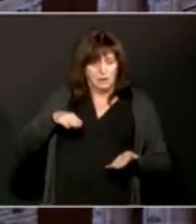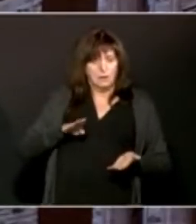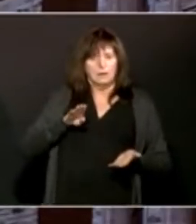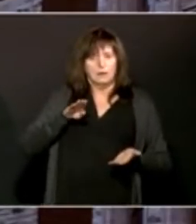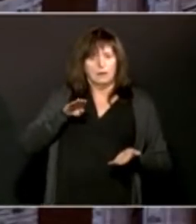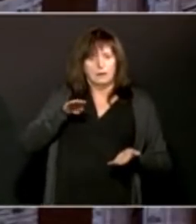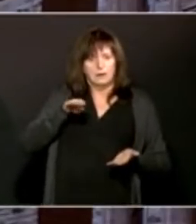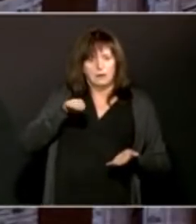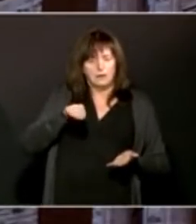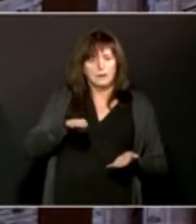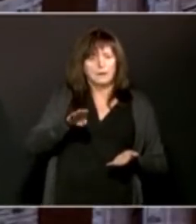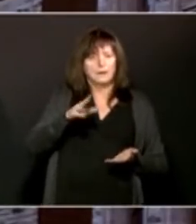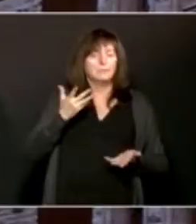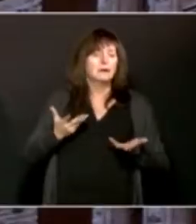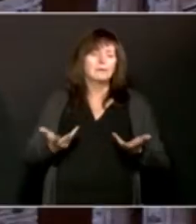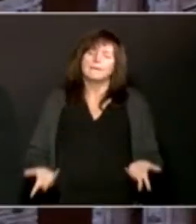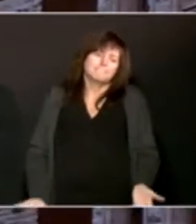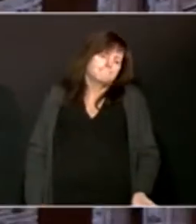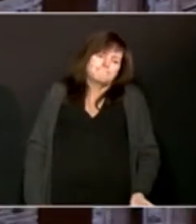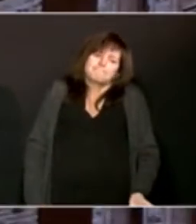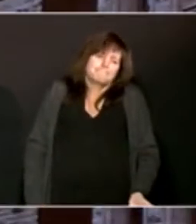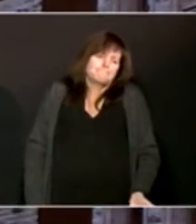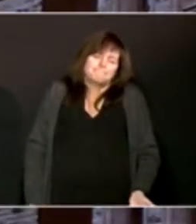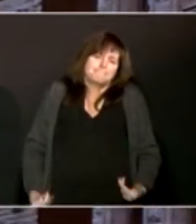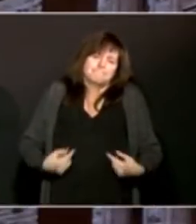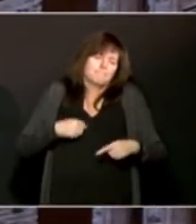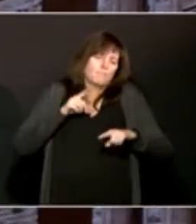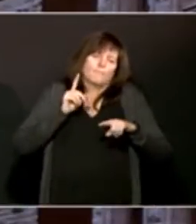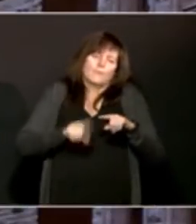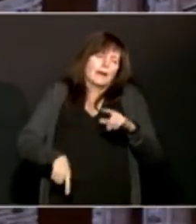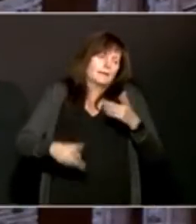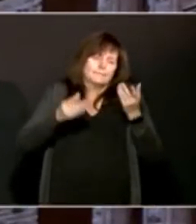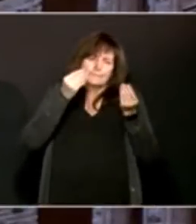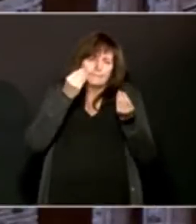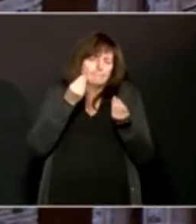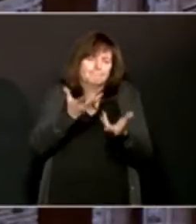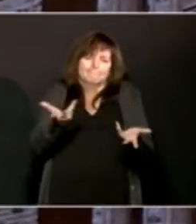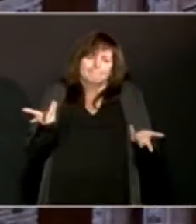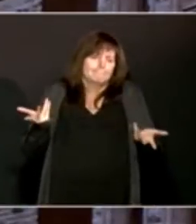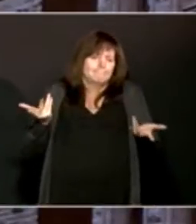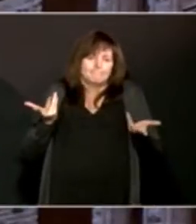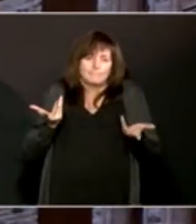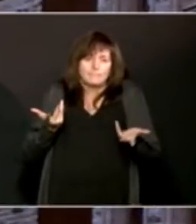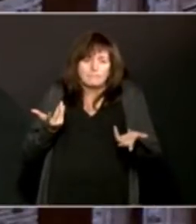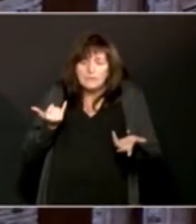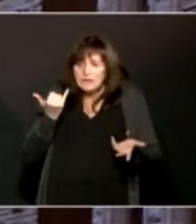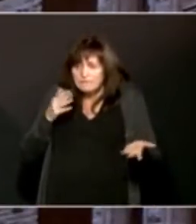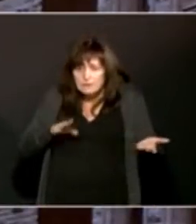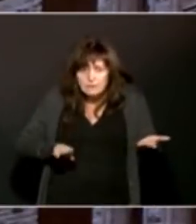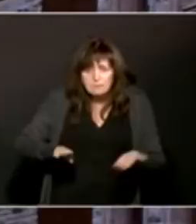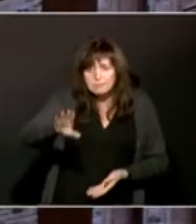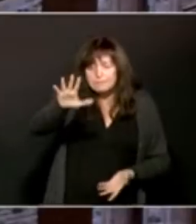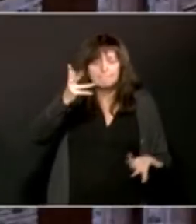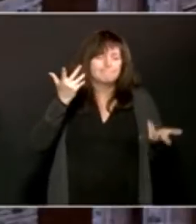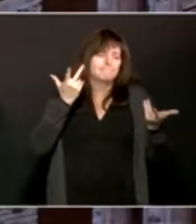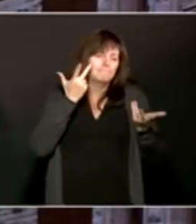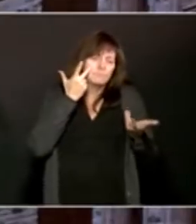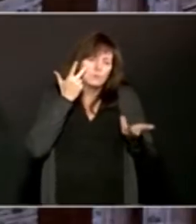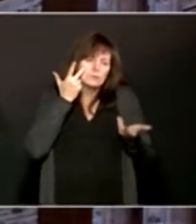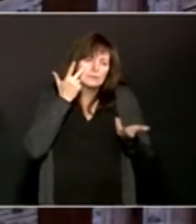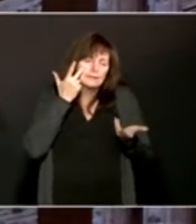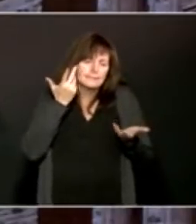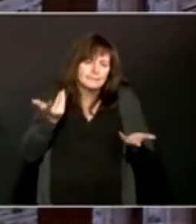To be determined. And I think we can deal with that and move on that one there. The positivity, when they hear the 49%,